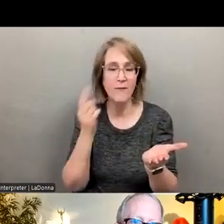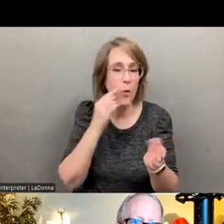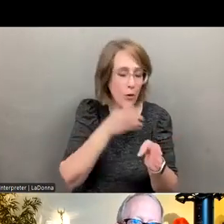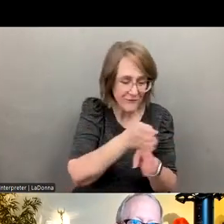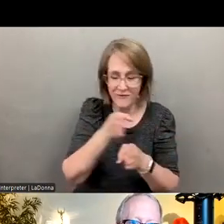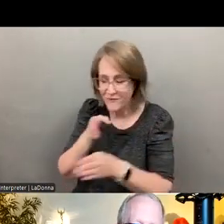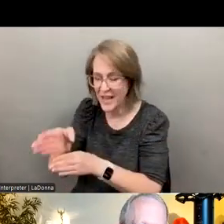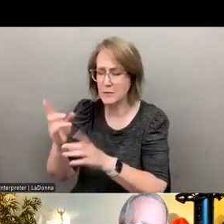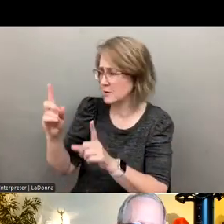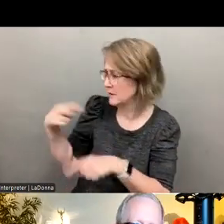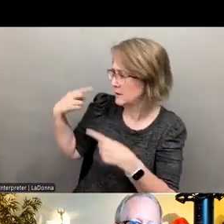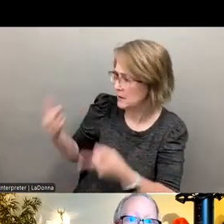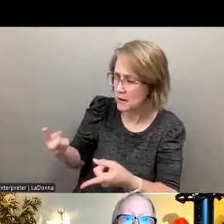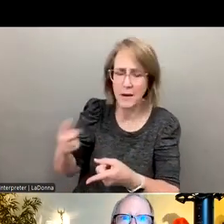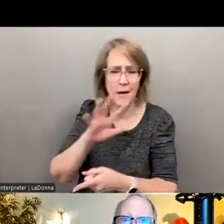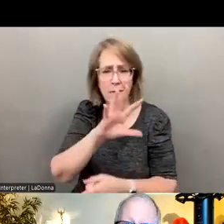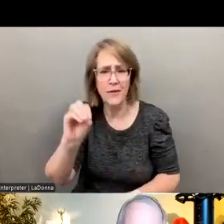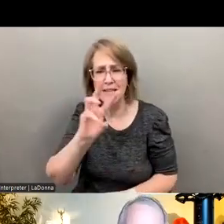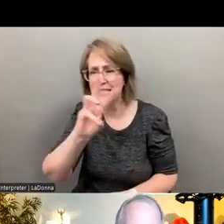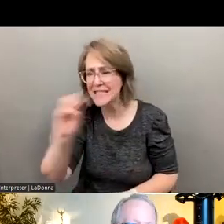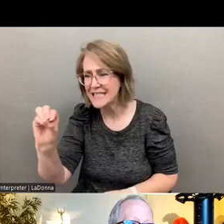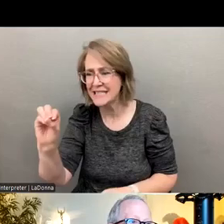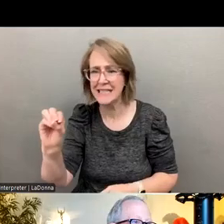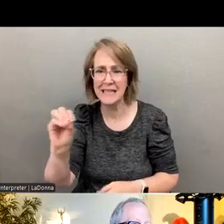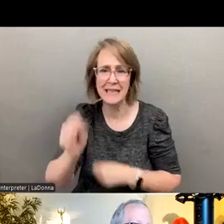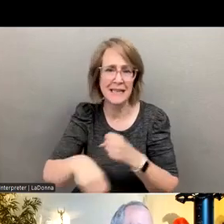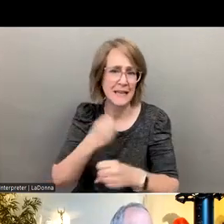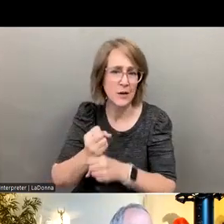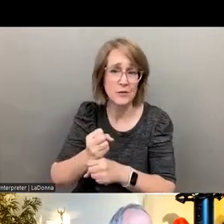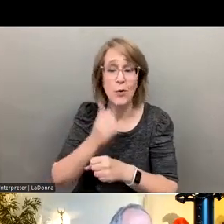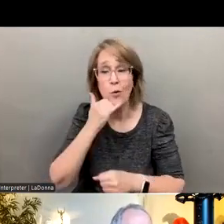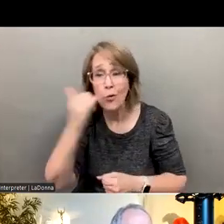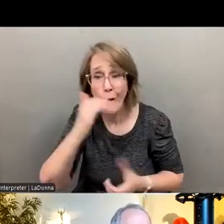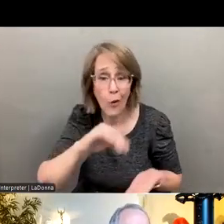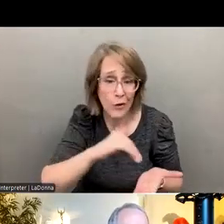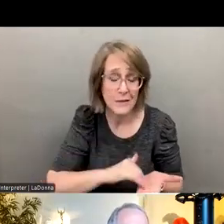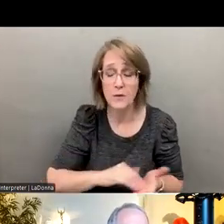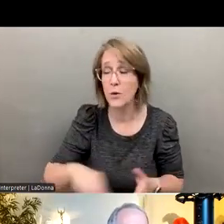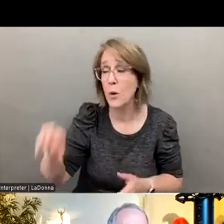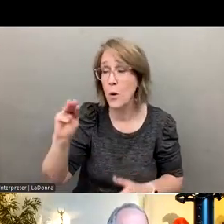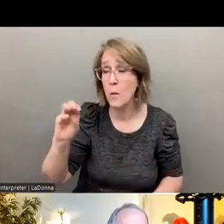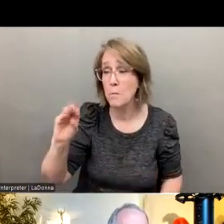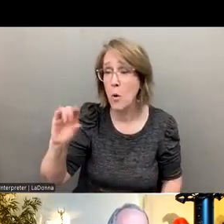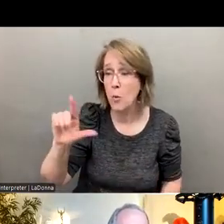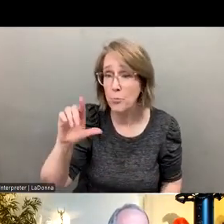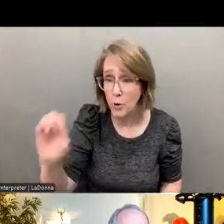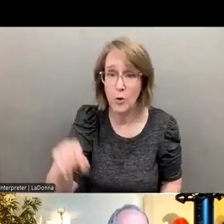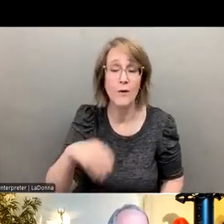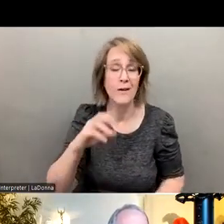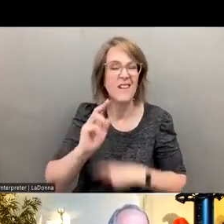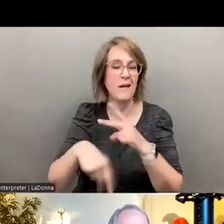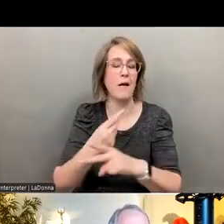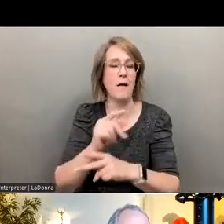60 years with call centers and, and mobile type services, as well as Christie's facility services. So there are all kinds of models out